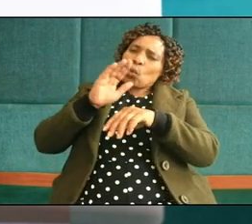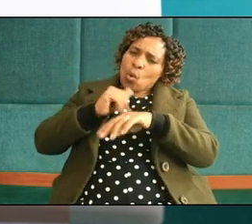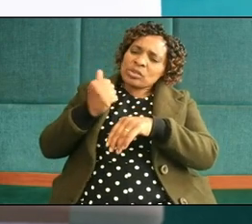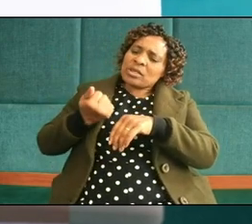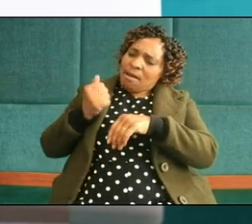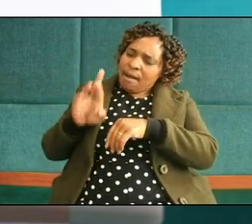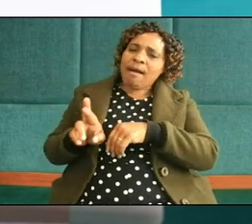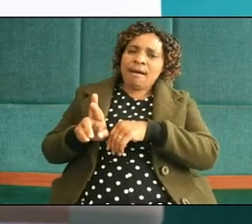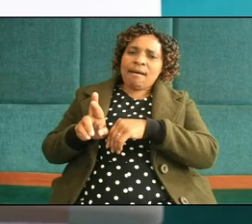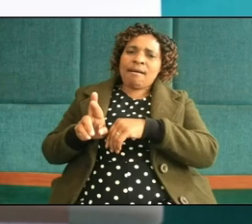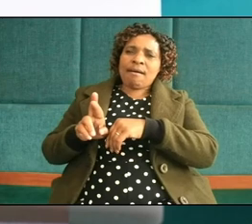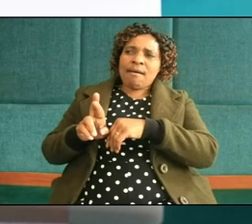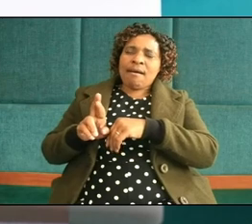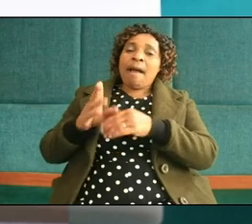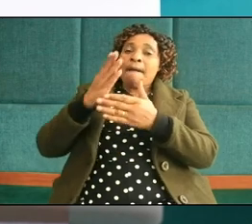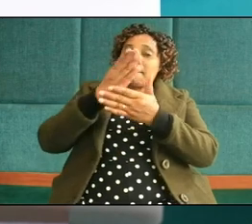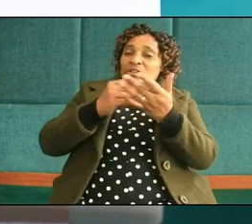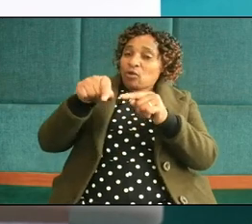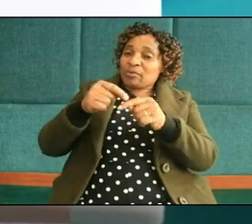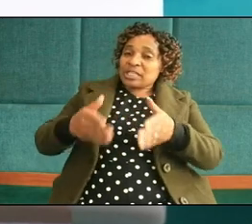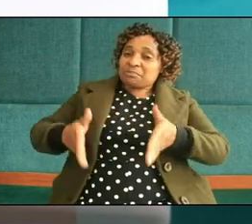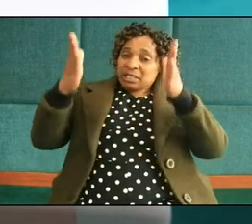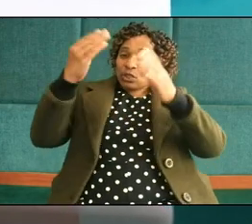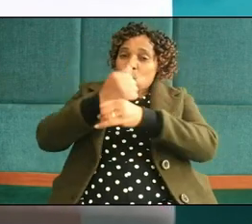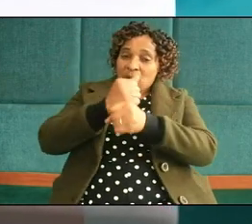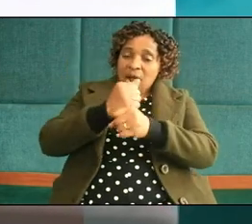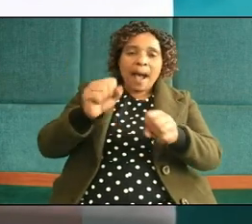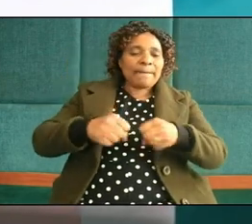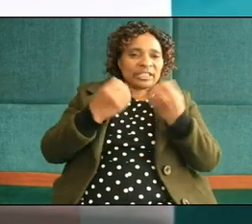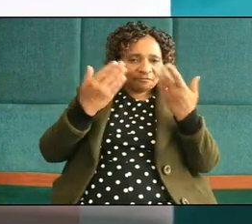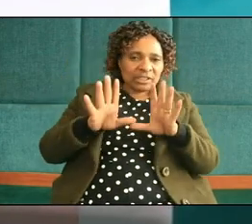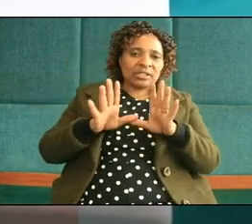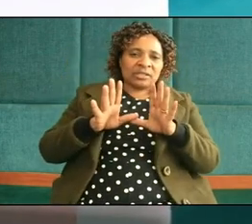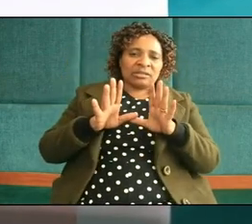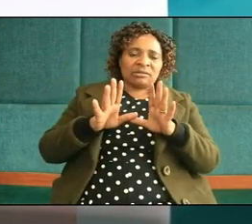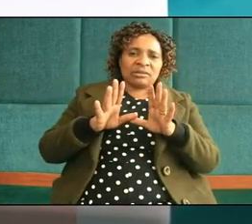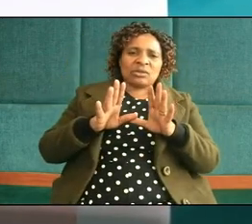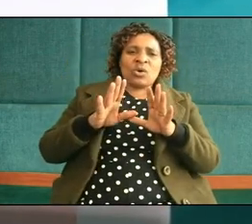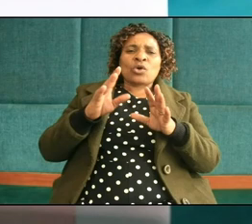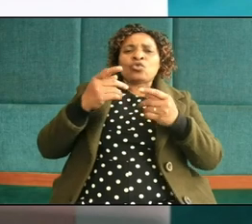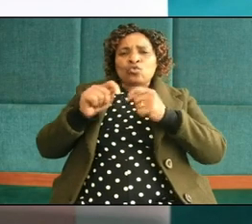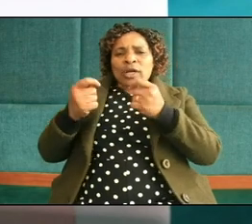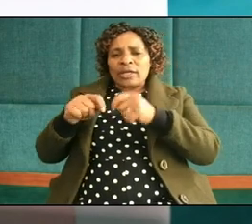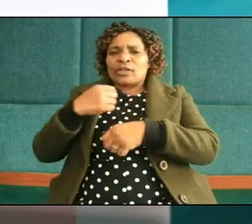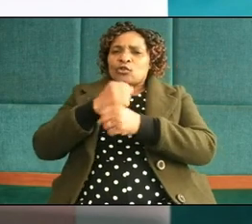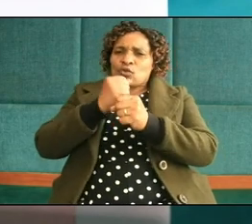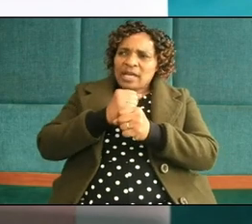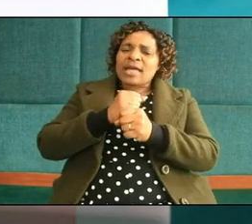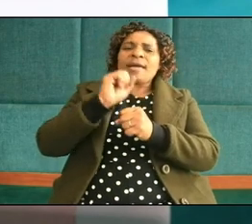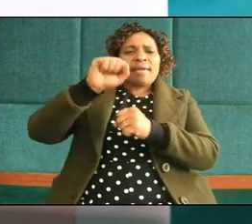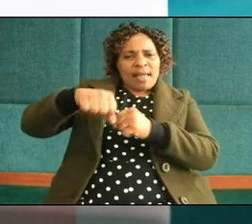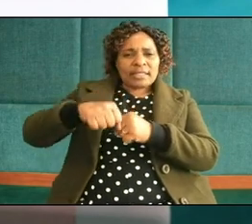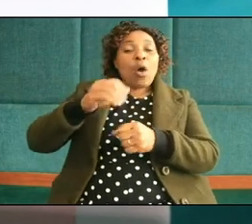apart from that building it has happened where he tries to mentor her yes I